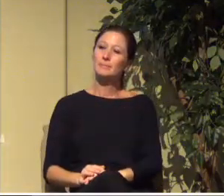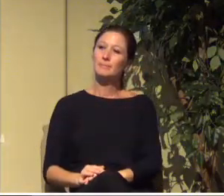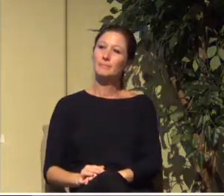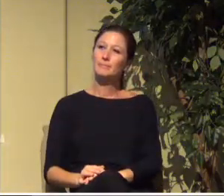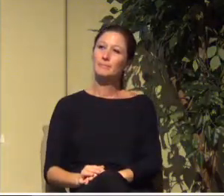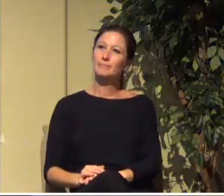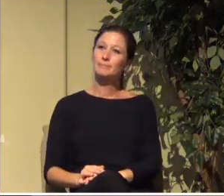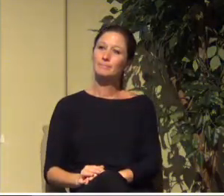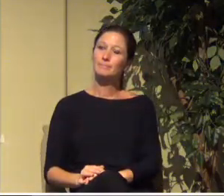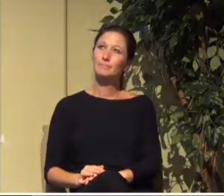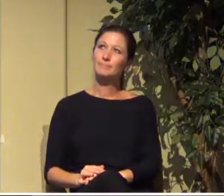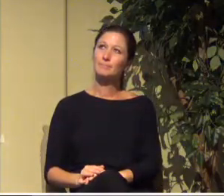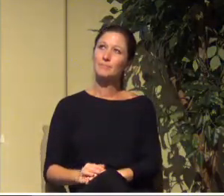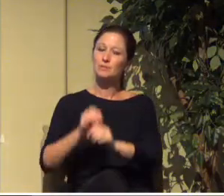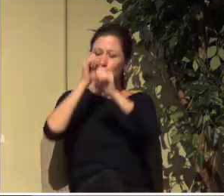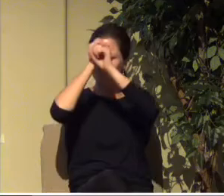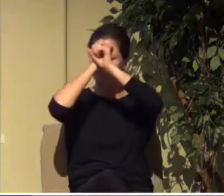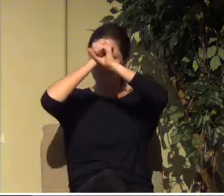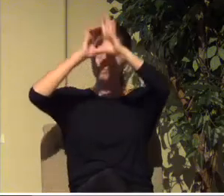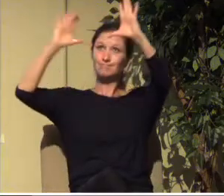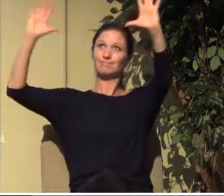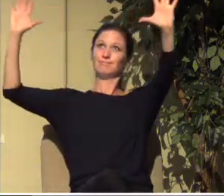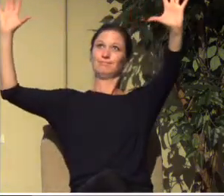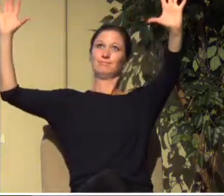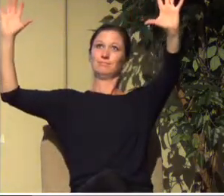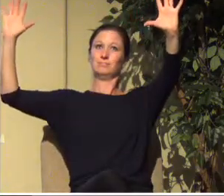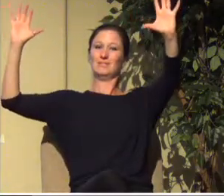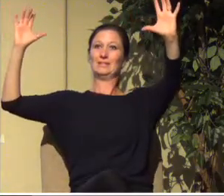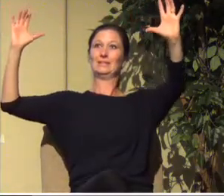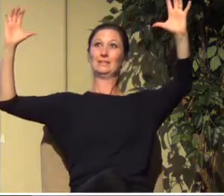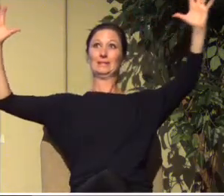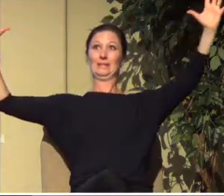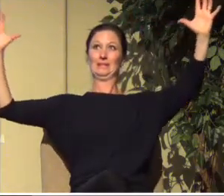to take in a bigger picture than perhaps we might have taken in before?